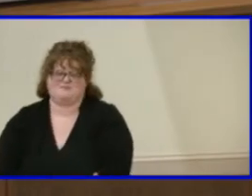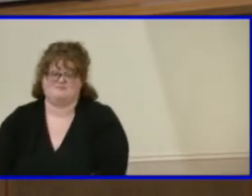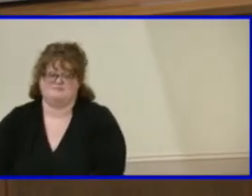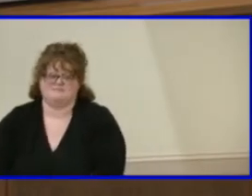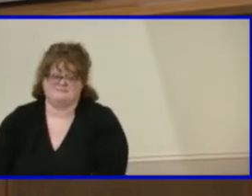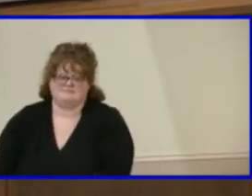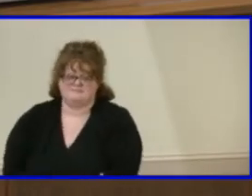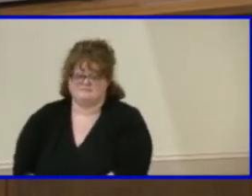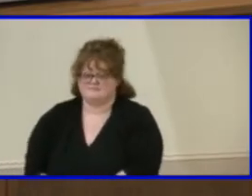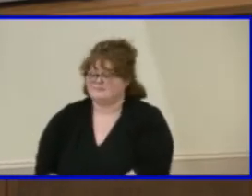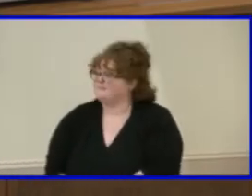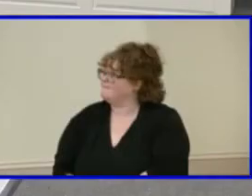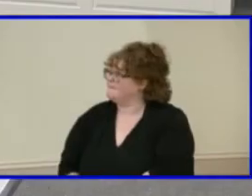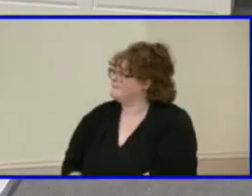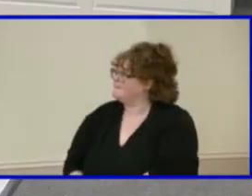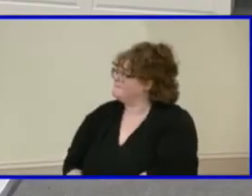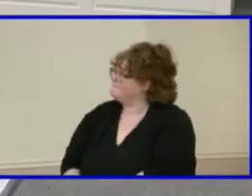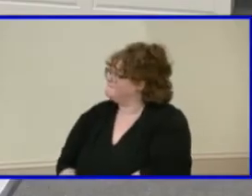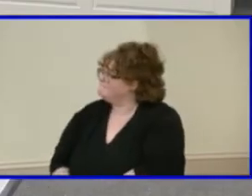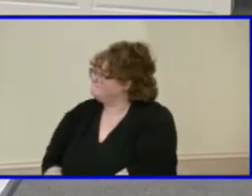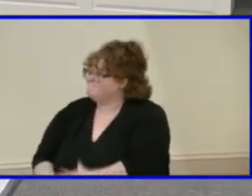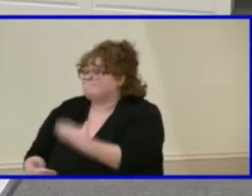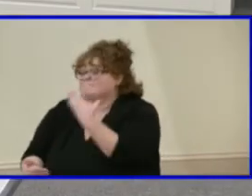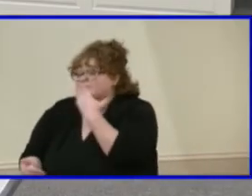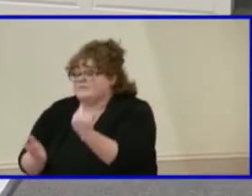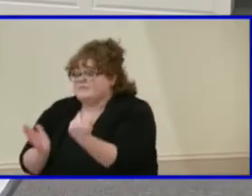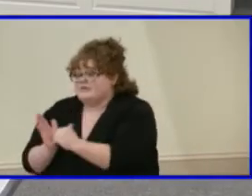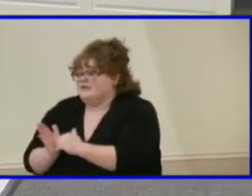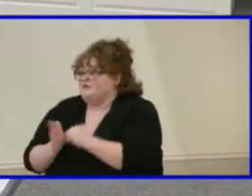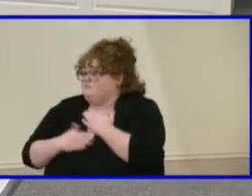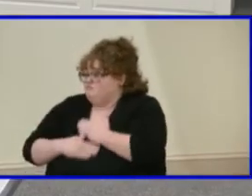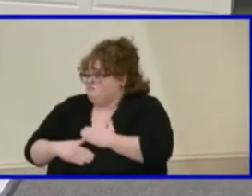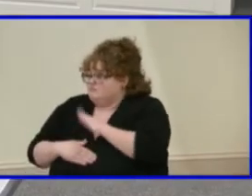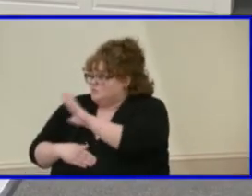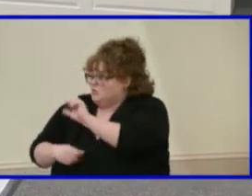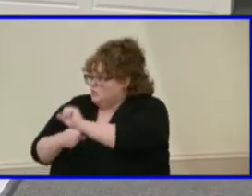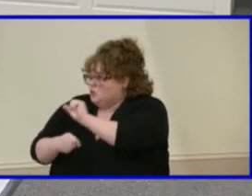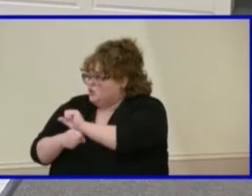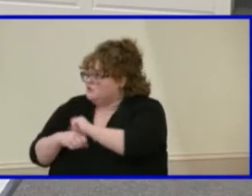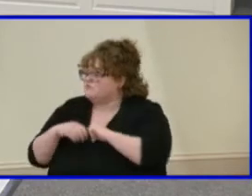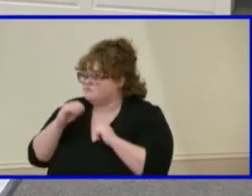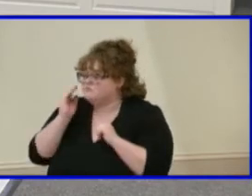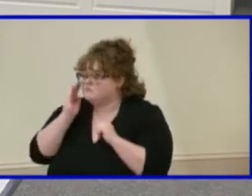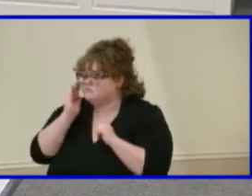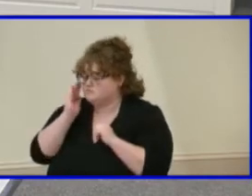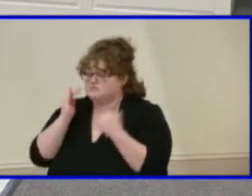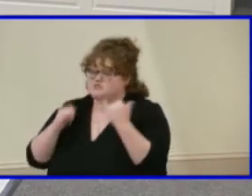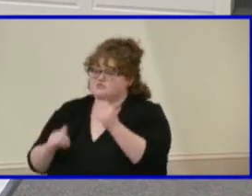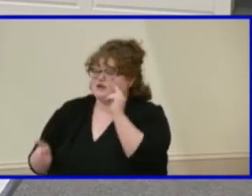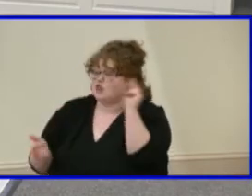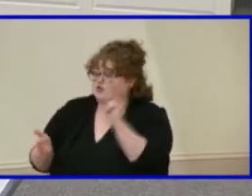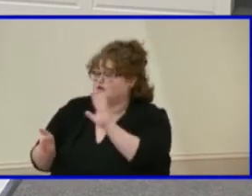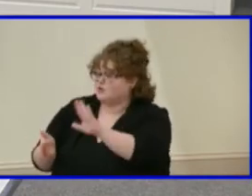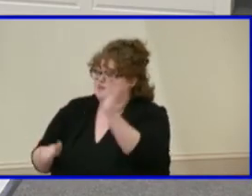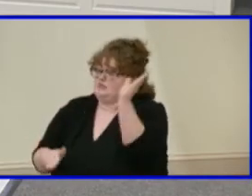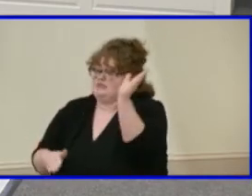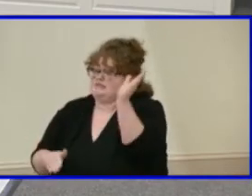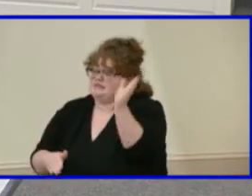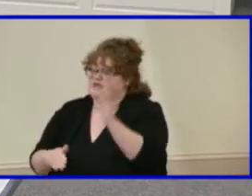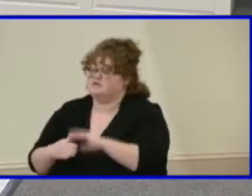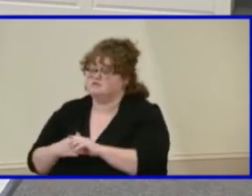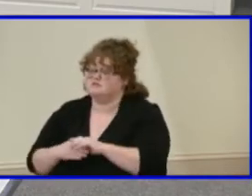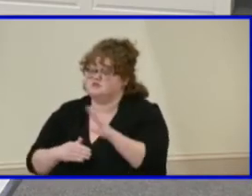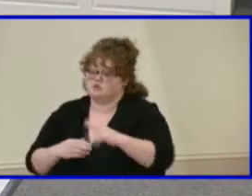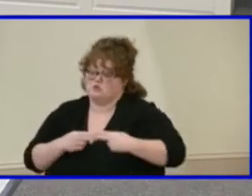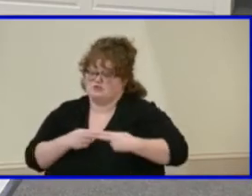Thanks again, Mr. DeSalt, Ms. Conley. Again, I appreciate your work. So, you know, I'm looking at your presentation and your slide that has eight